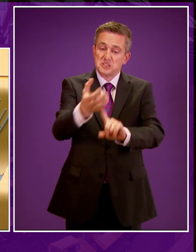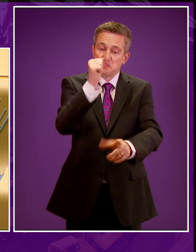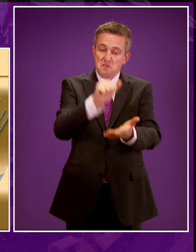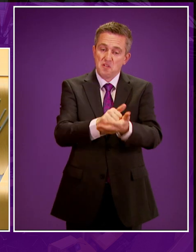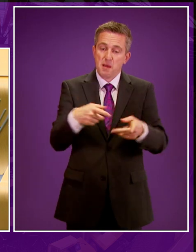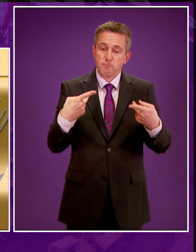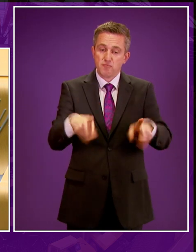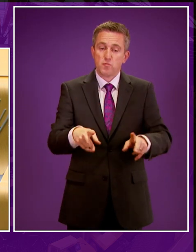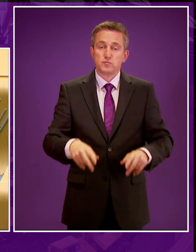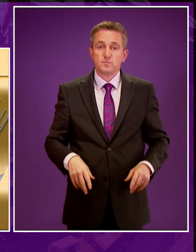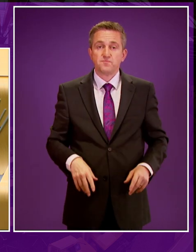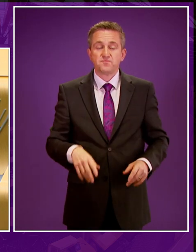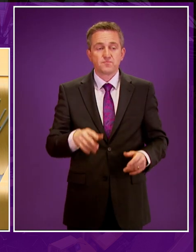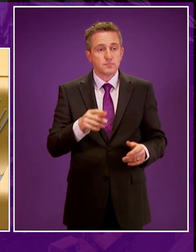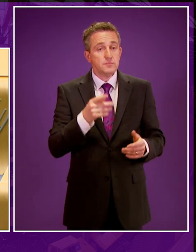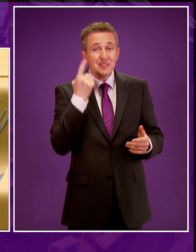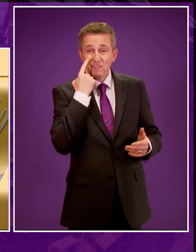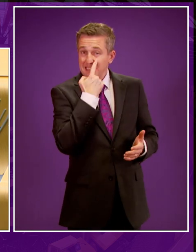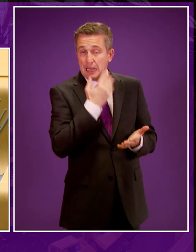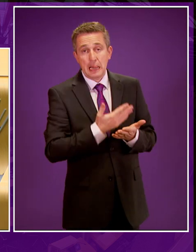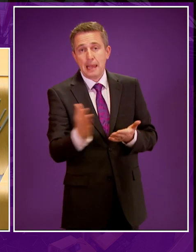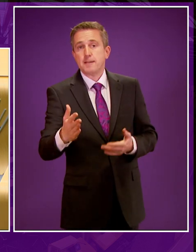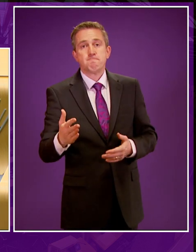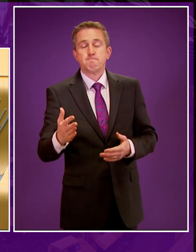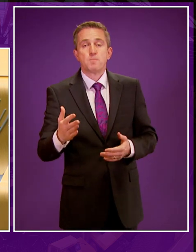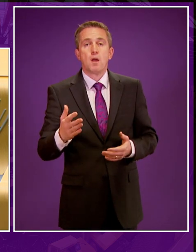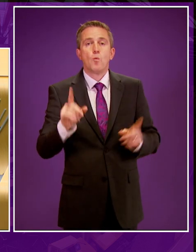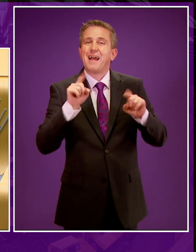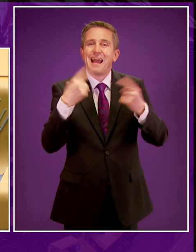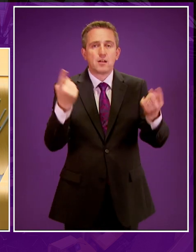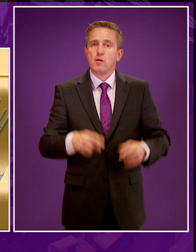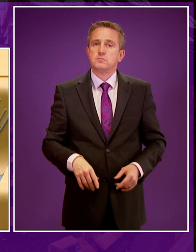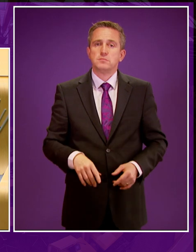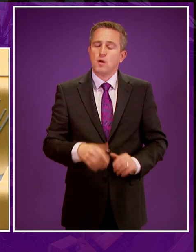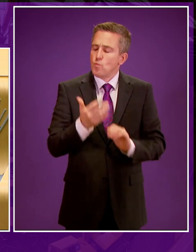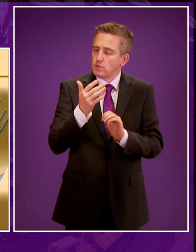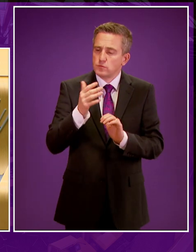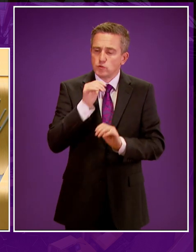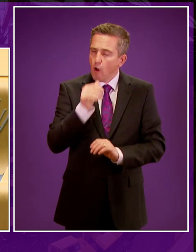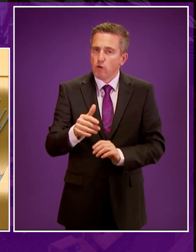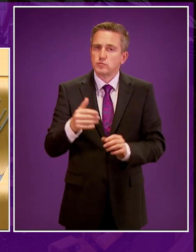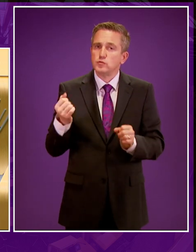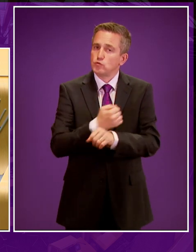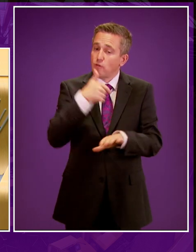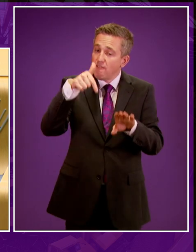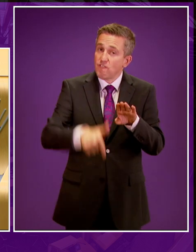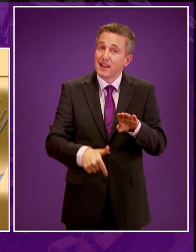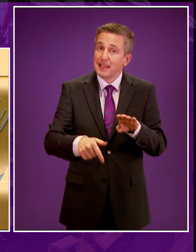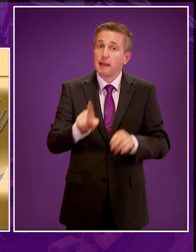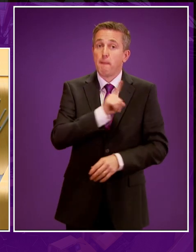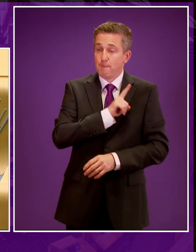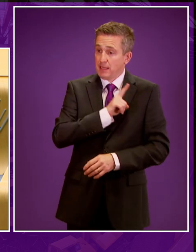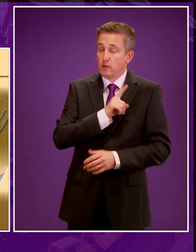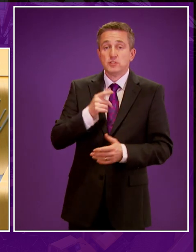taken. The judgement is now clear. We could not and will not pursue fracking without absolute confidence that it could not undermine